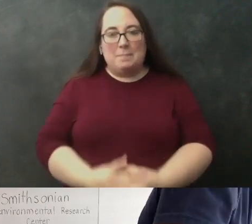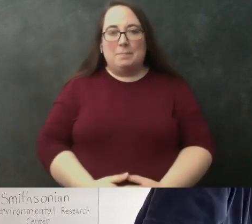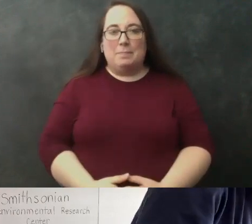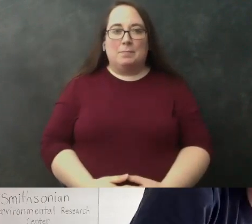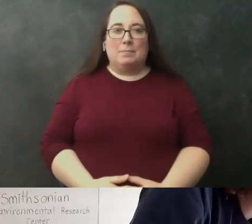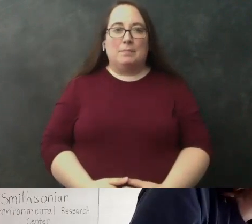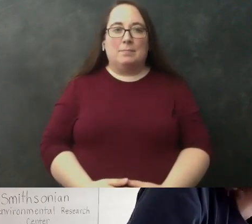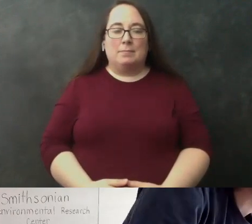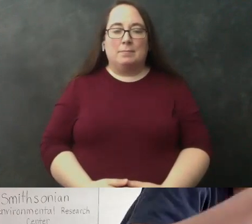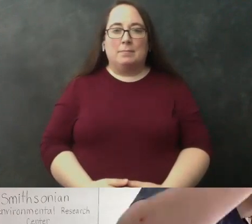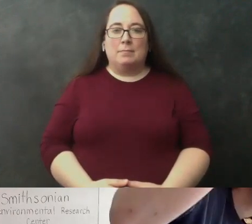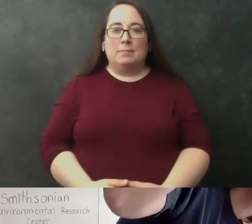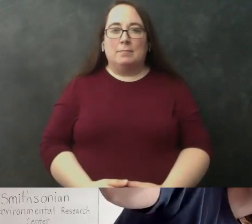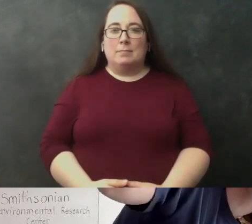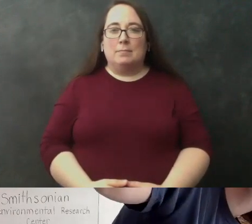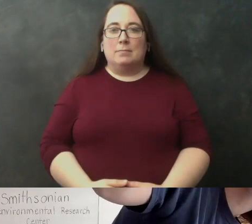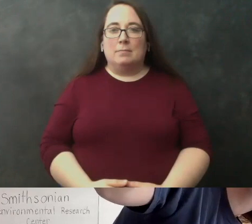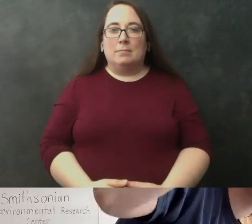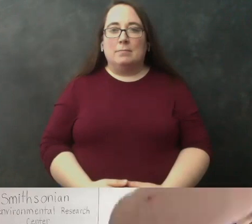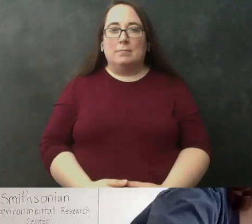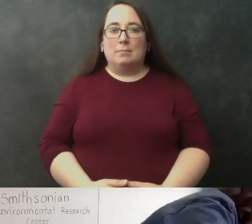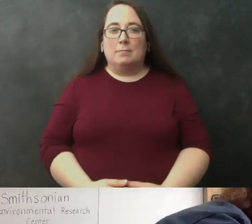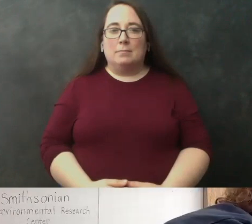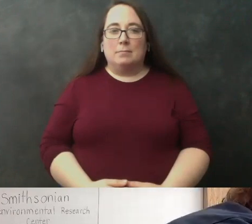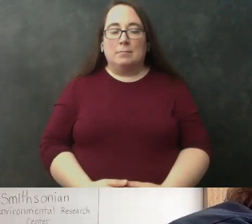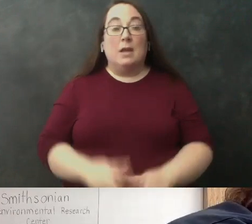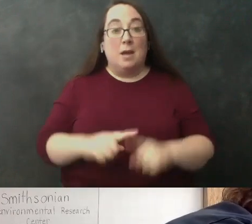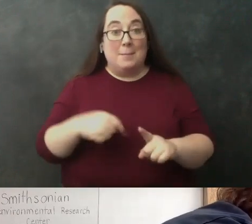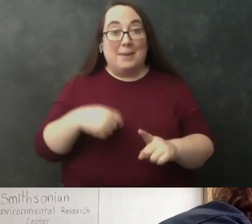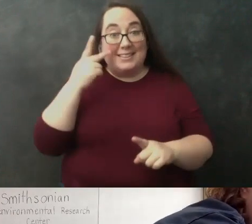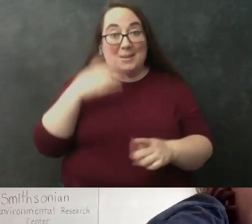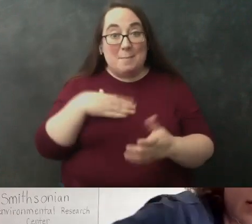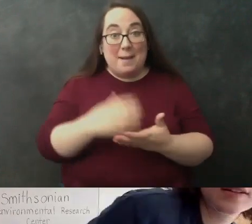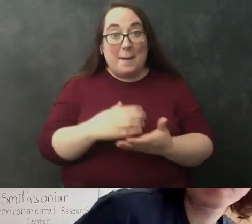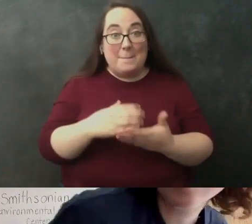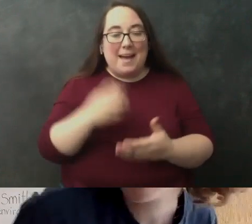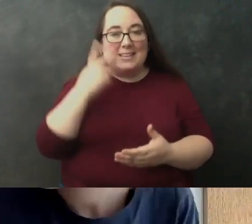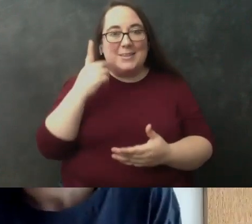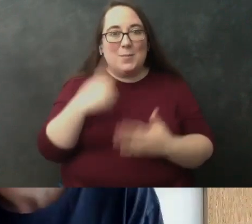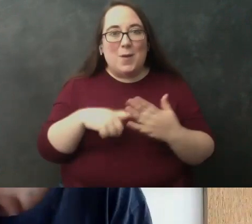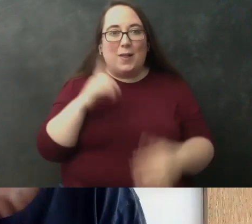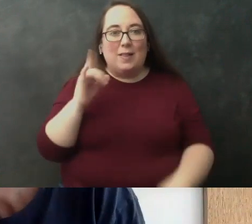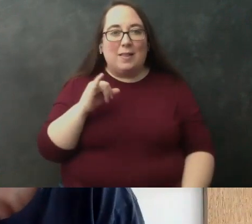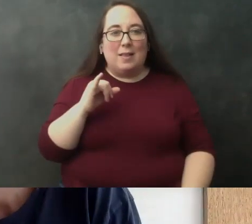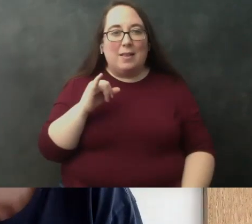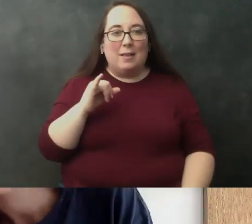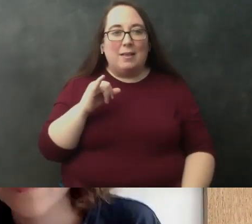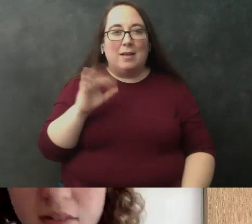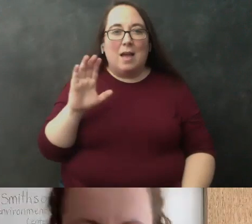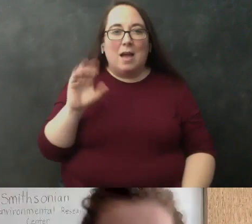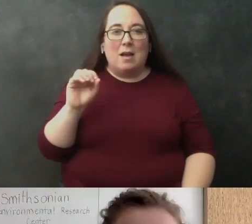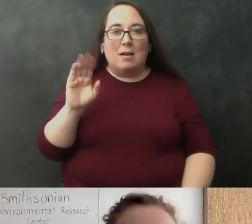oh well i definitely see it in my cup so i see what look like kind of like cobwebs